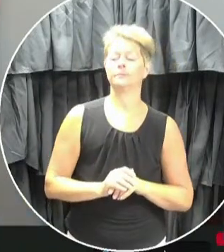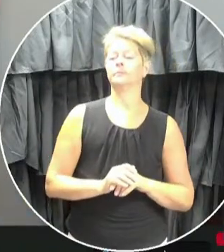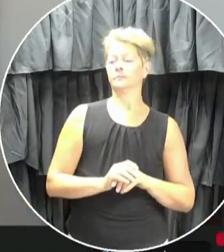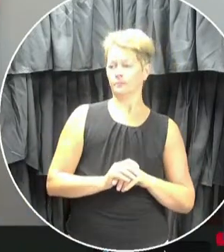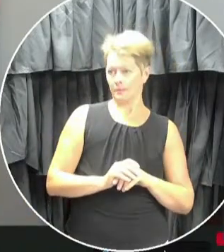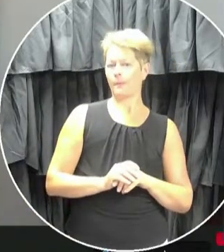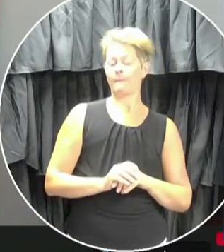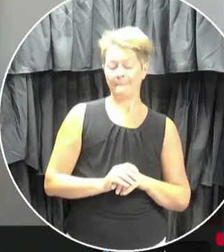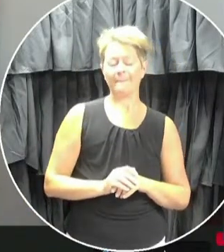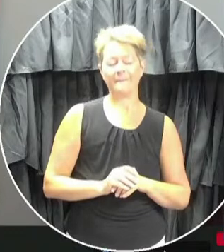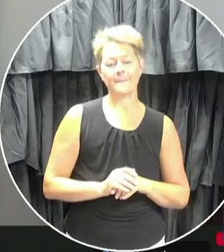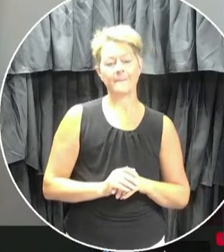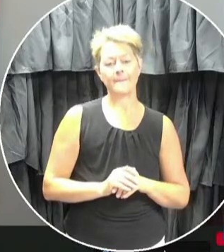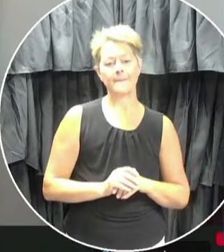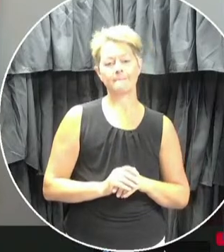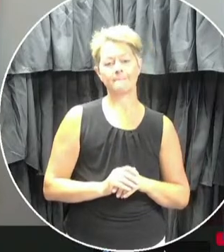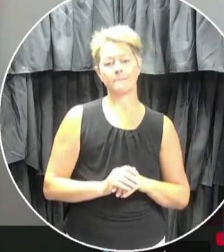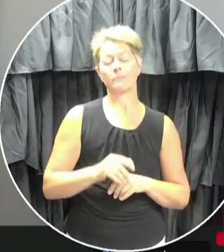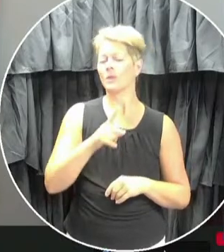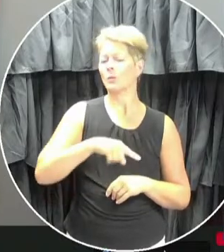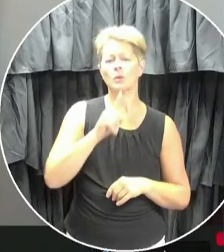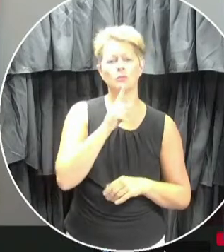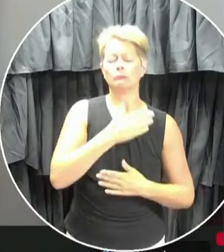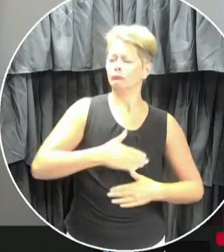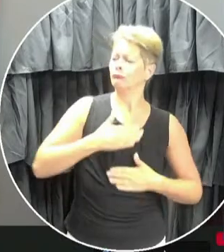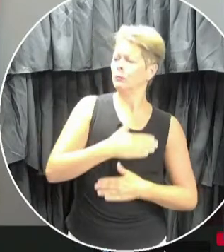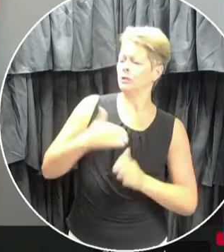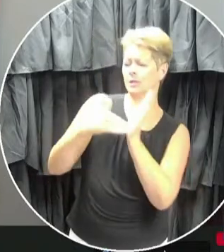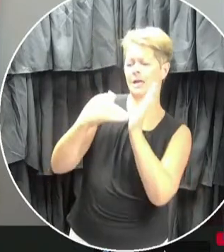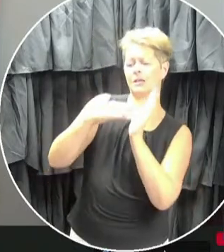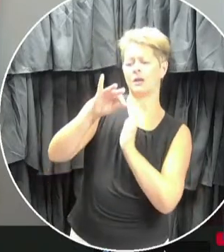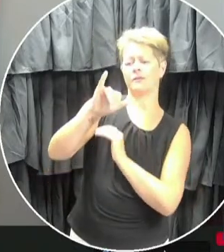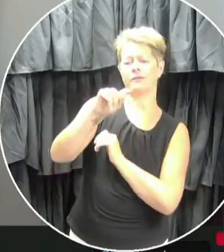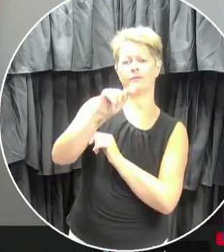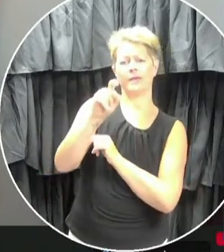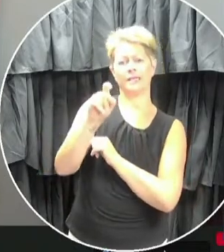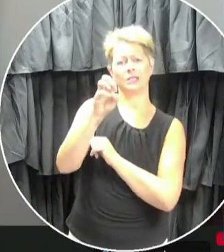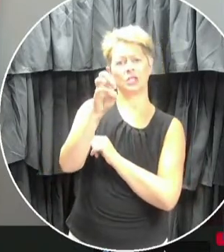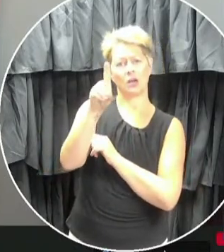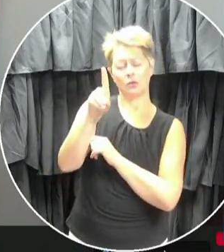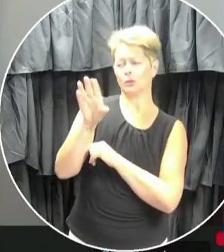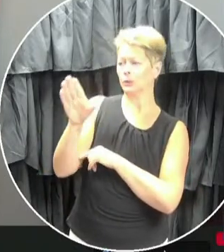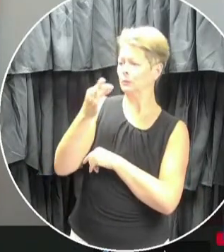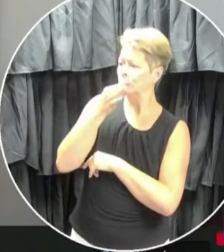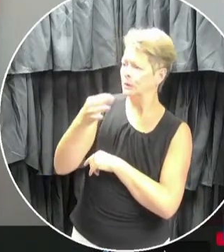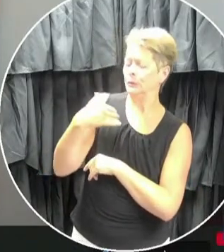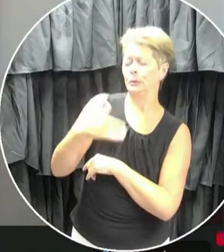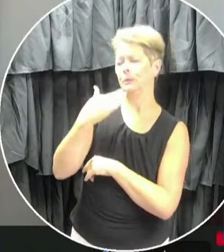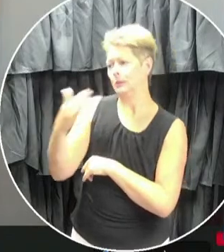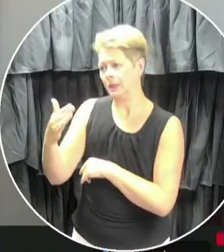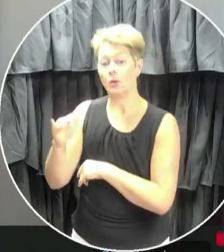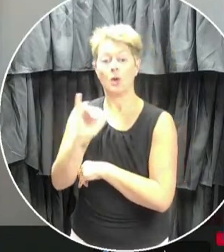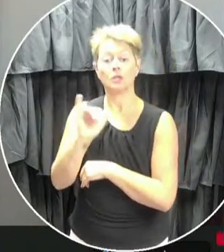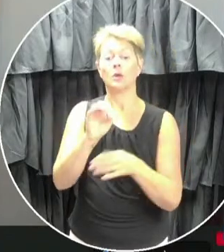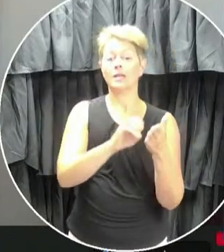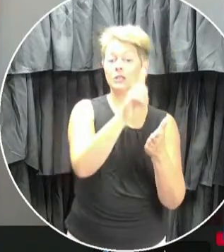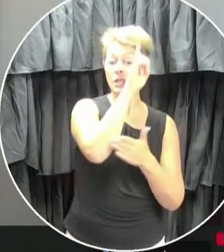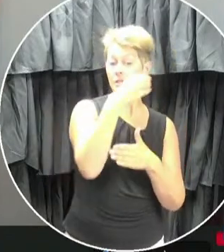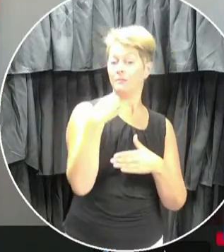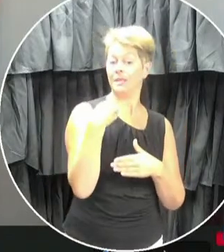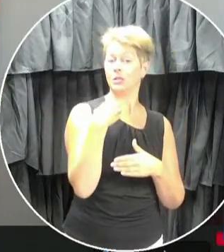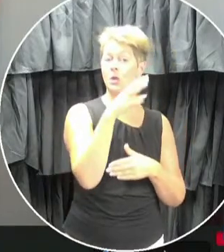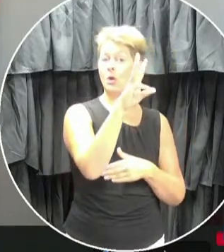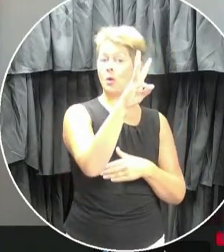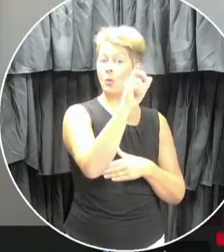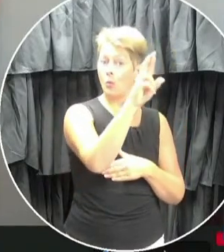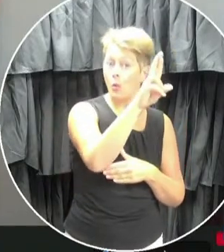for some time. We appreciate her expertise and guidance on this matter. We also met with the education minister, War, and